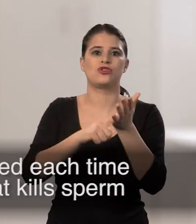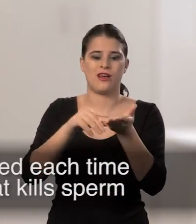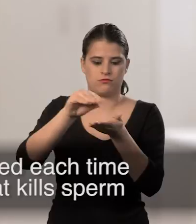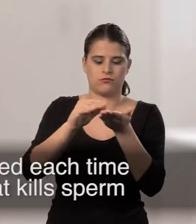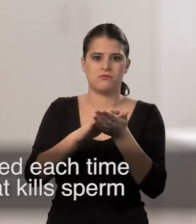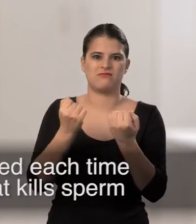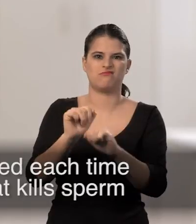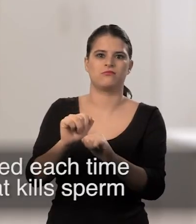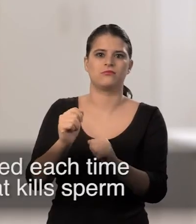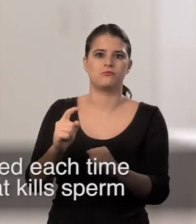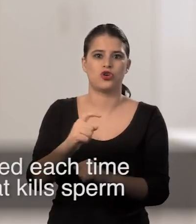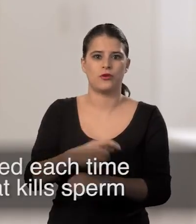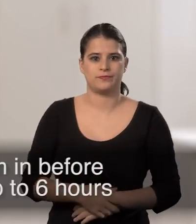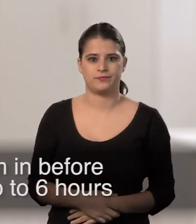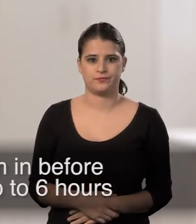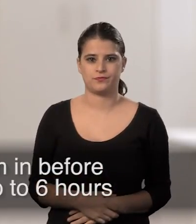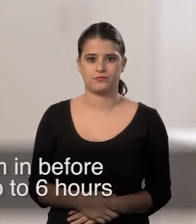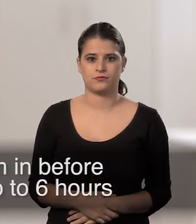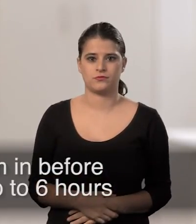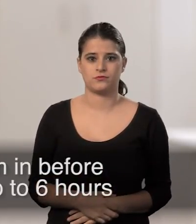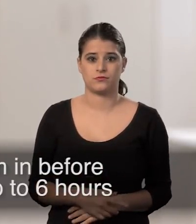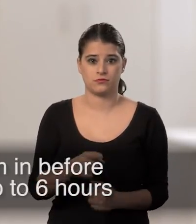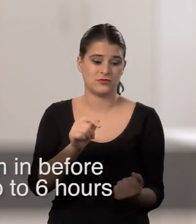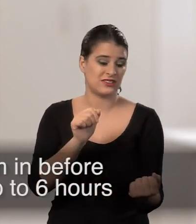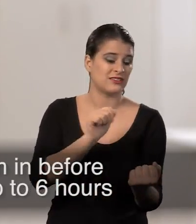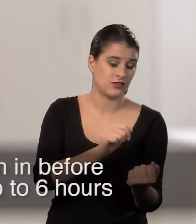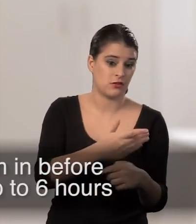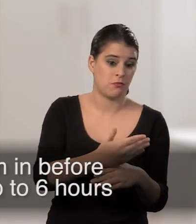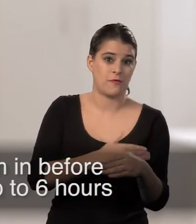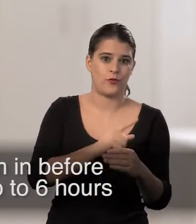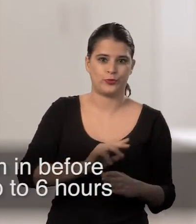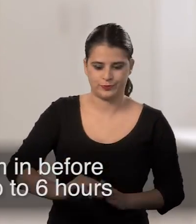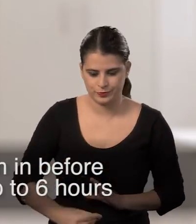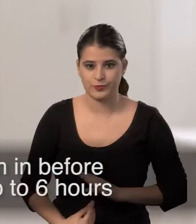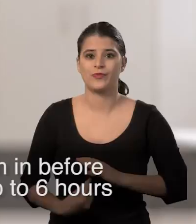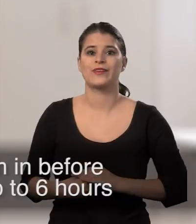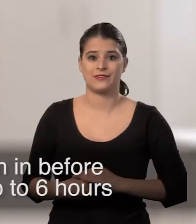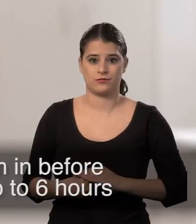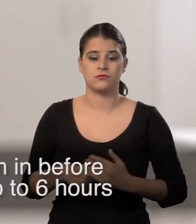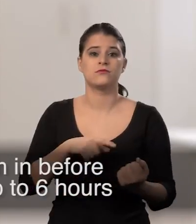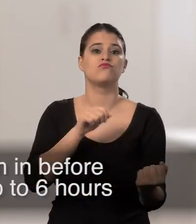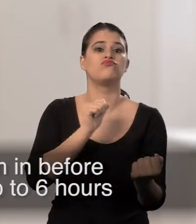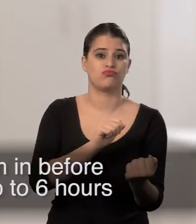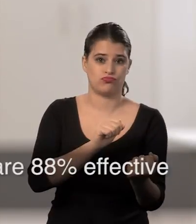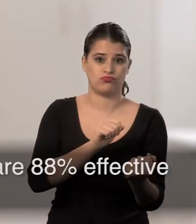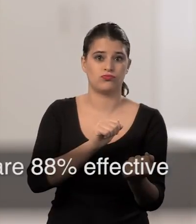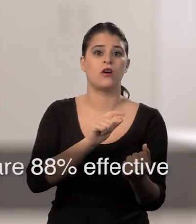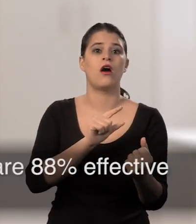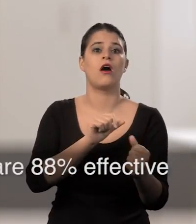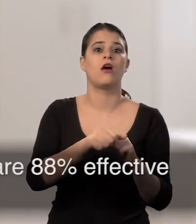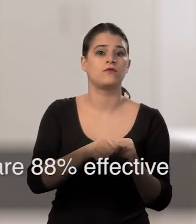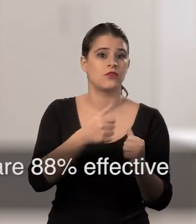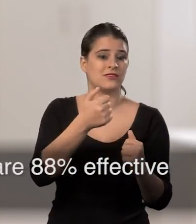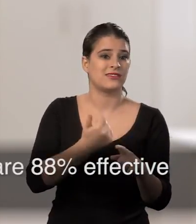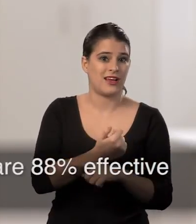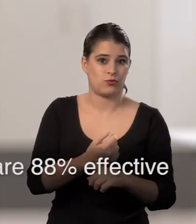gel or a gel that kills sperm. You will have to put the diaphragm in before you have sex and leave it in for up to six hours afterwards